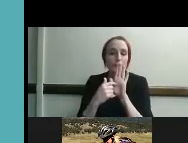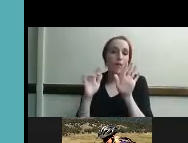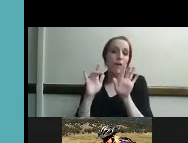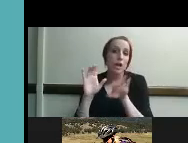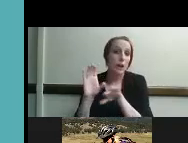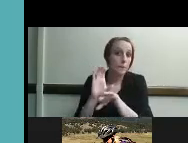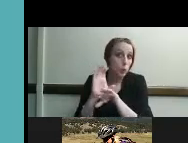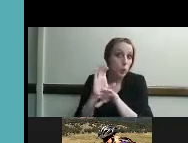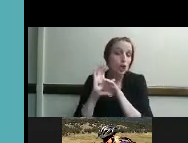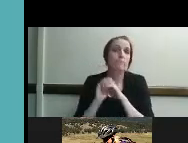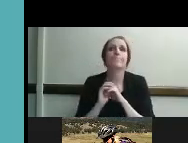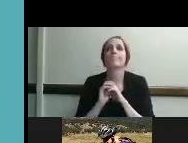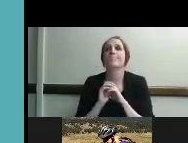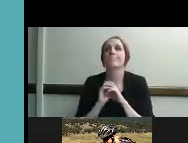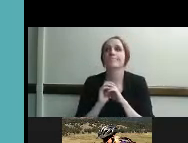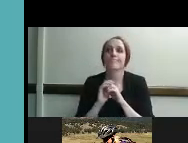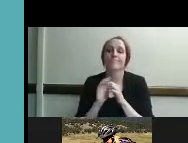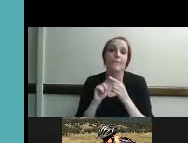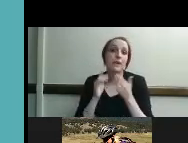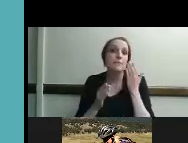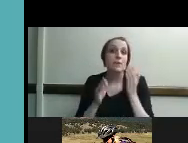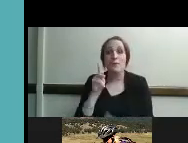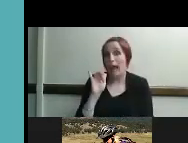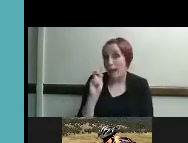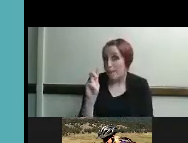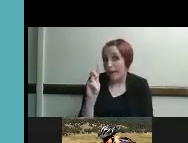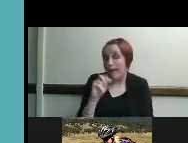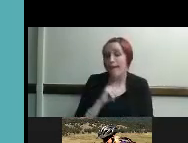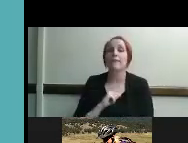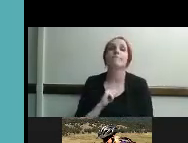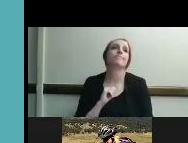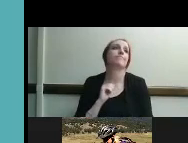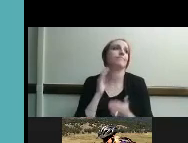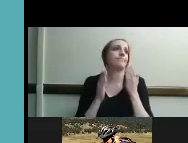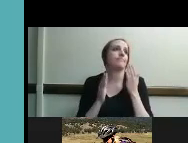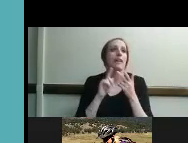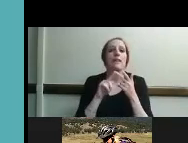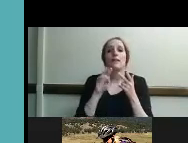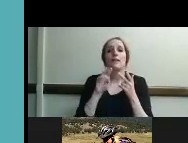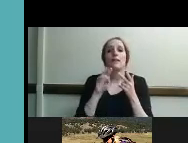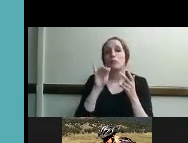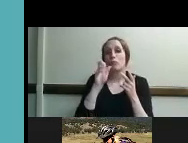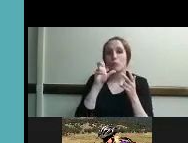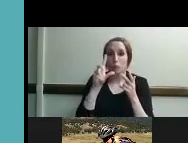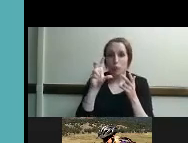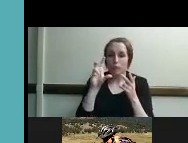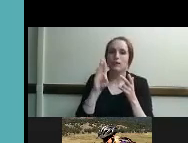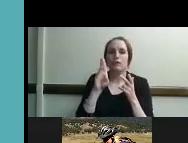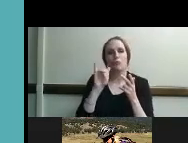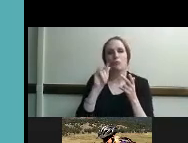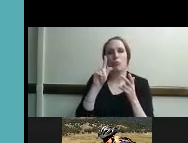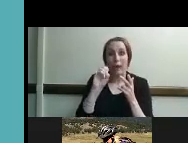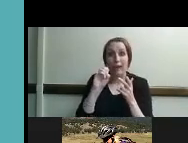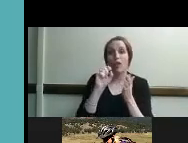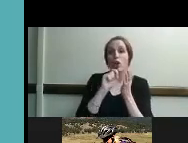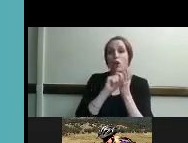be um an ipad that could be a braille note taker um it could be